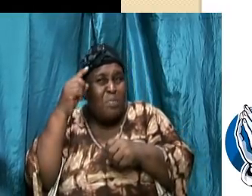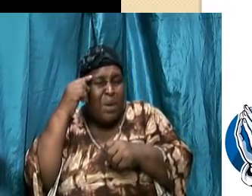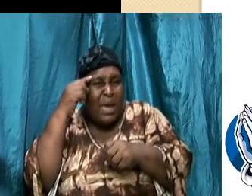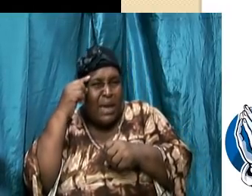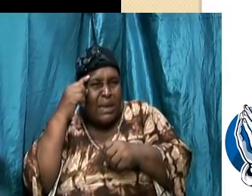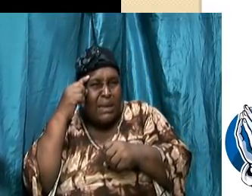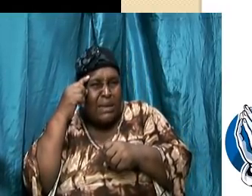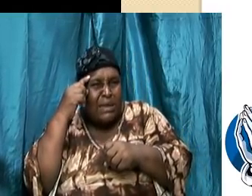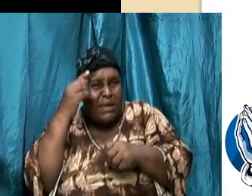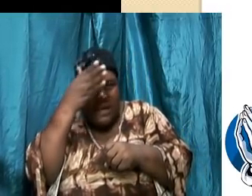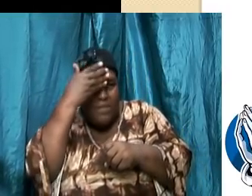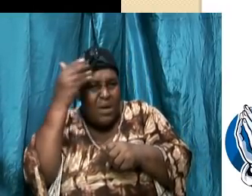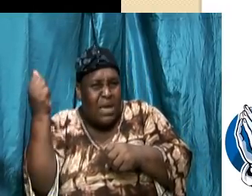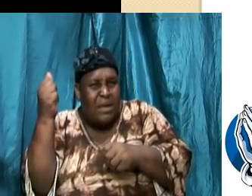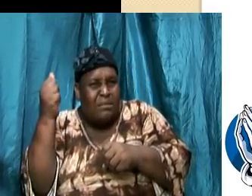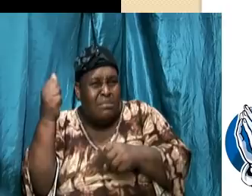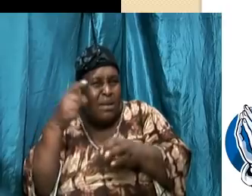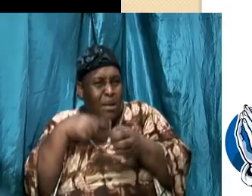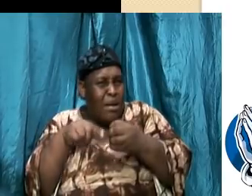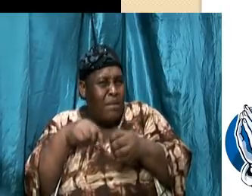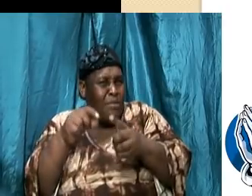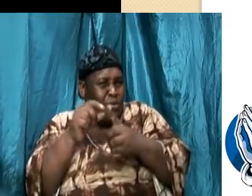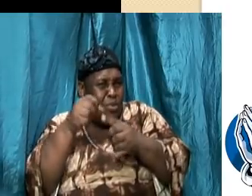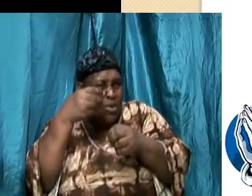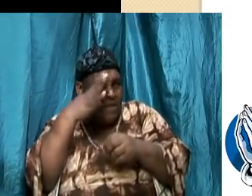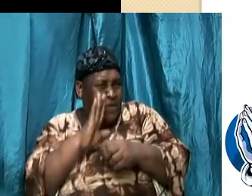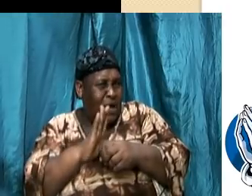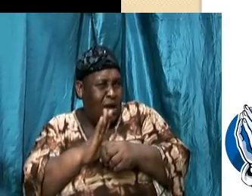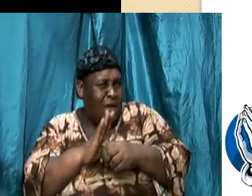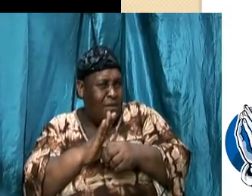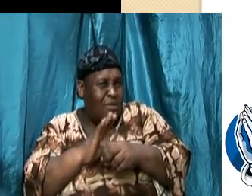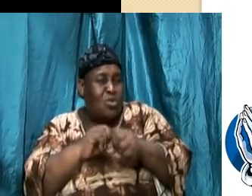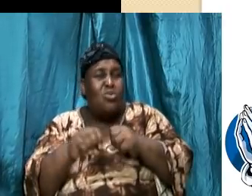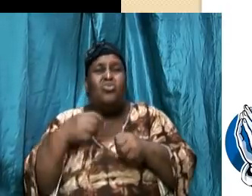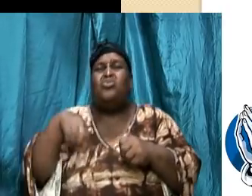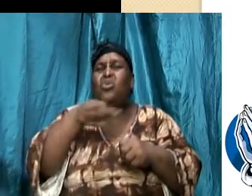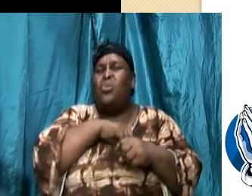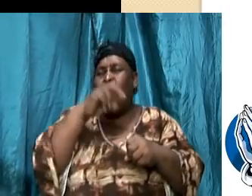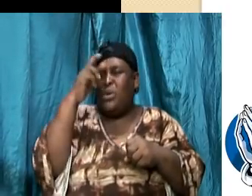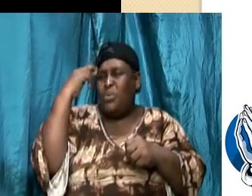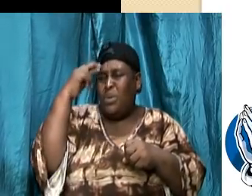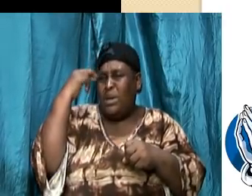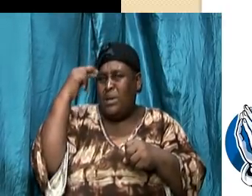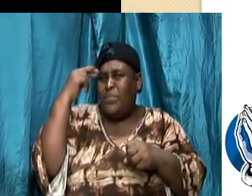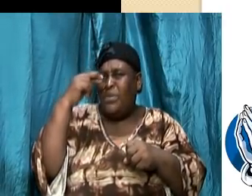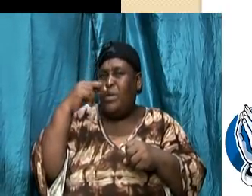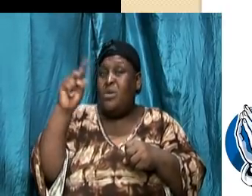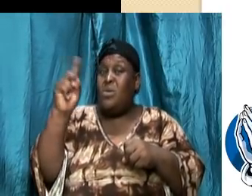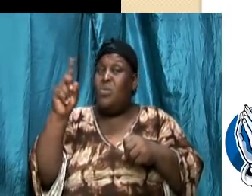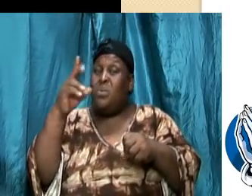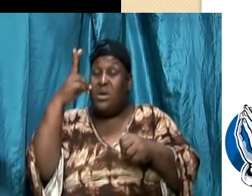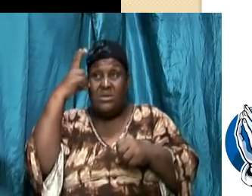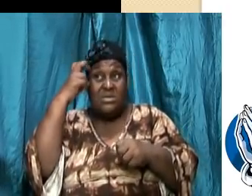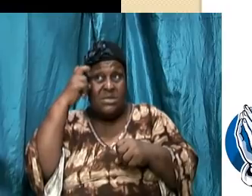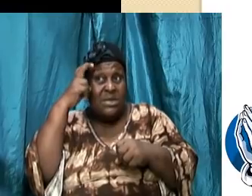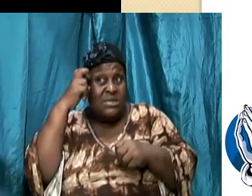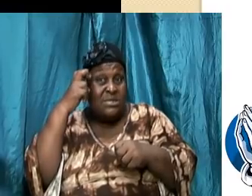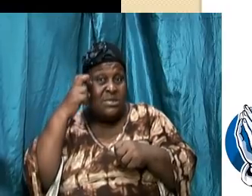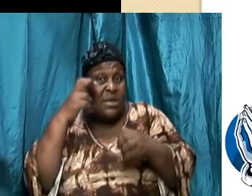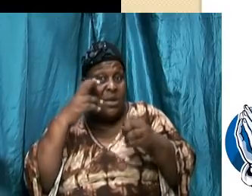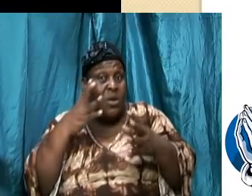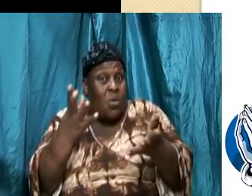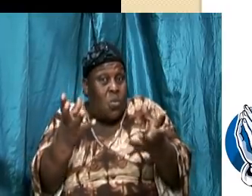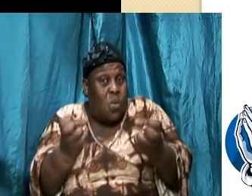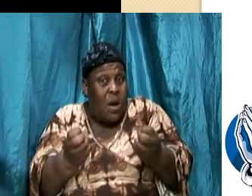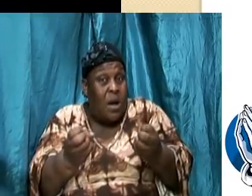the Bible talks about a reprobate mind and we realize that where Satan is pushing us is to